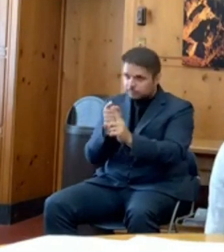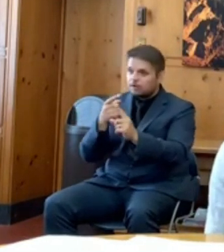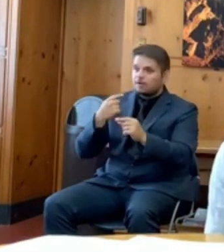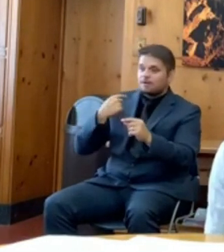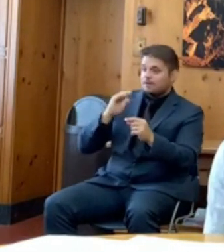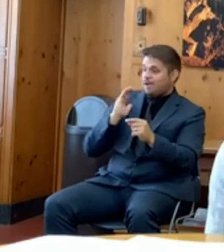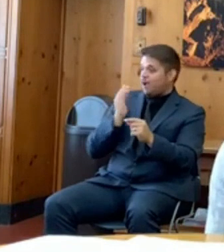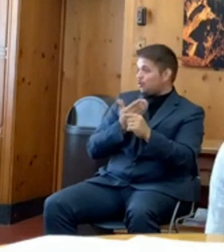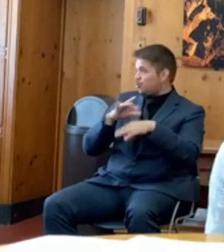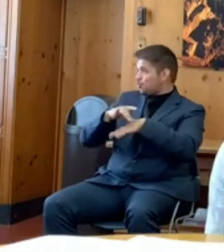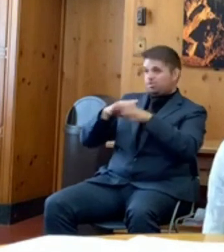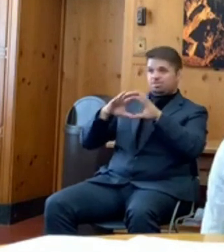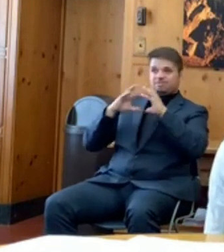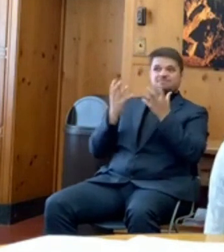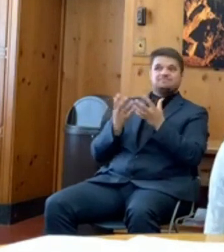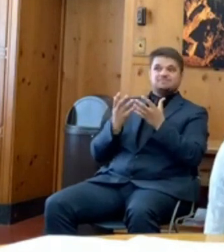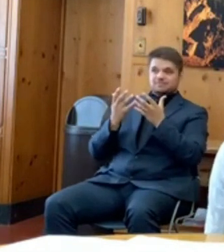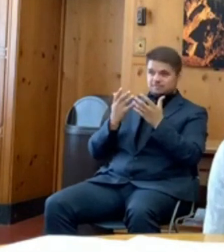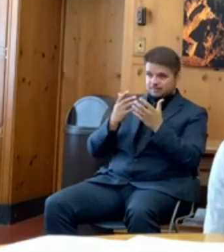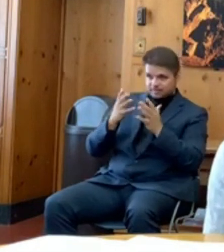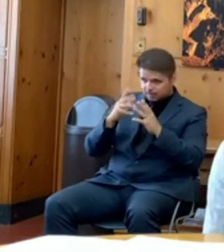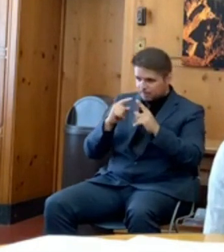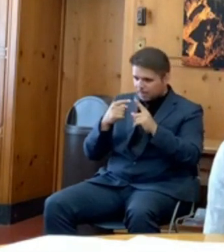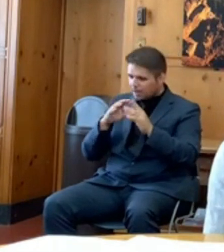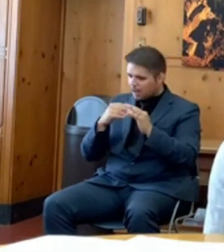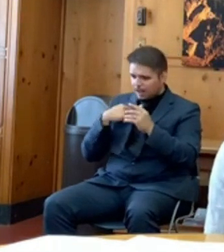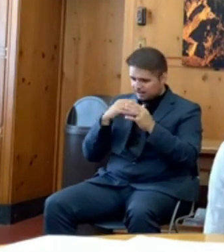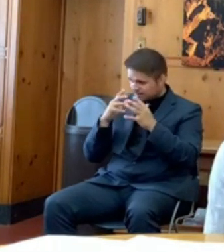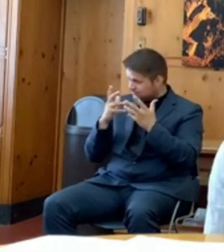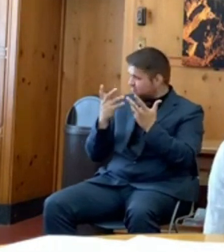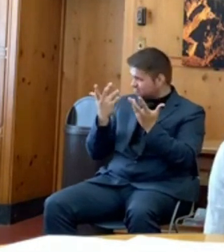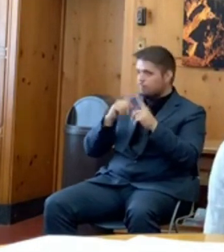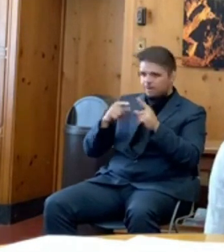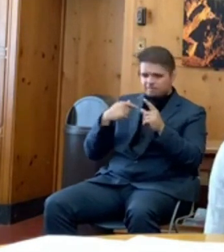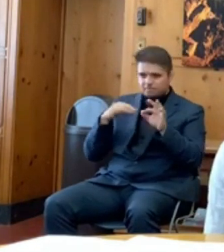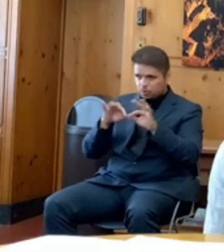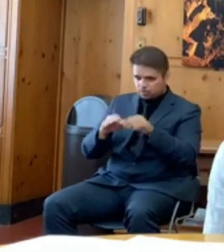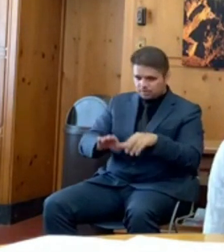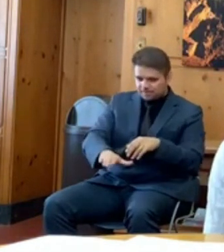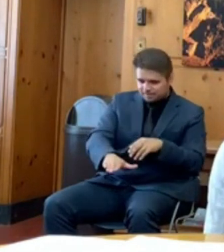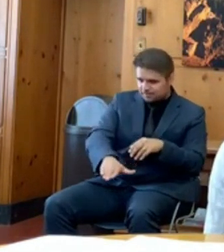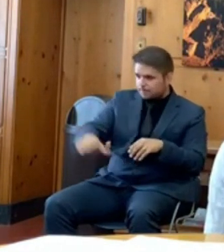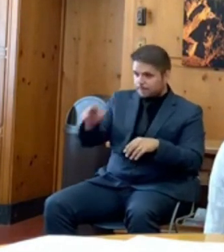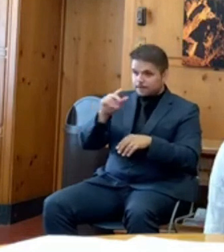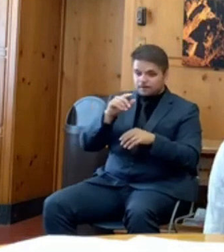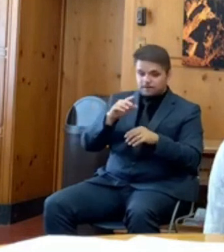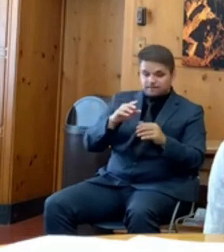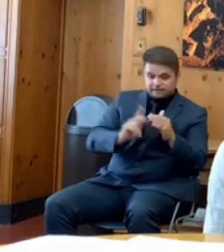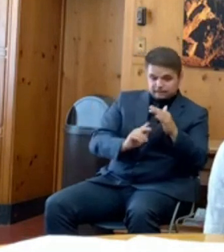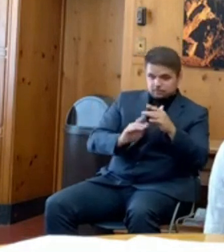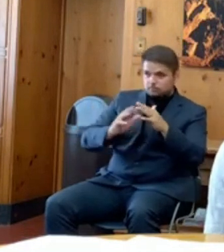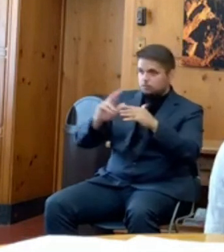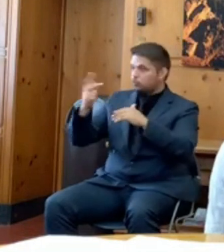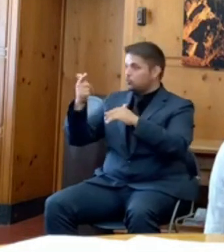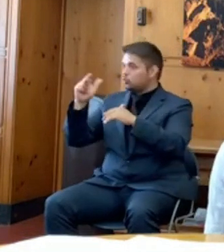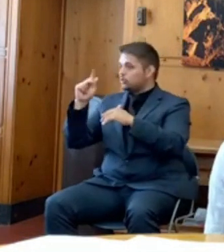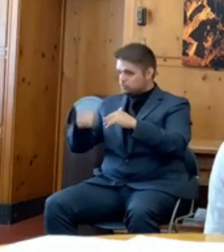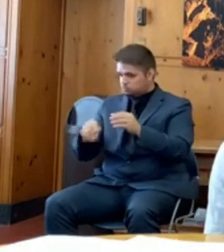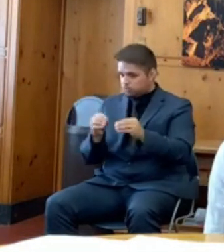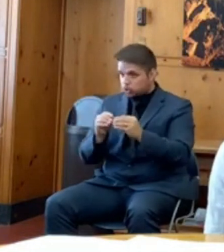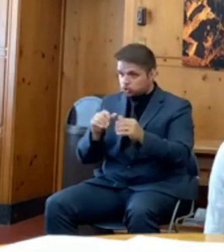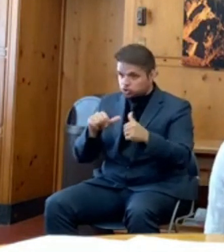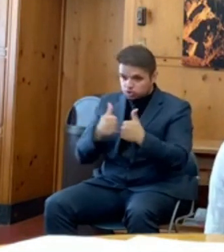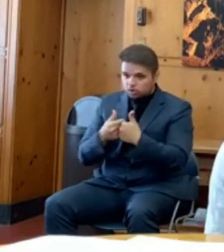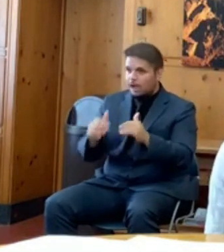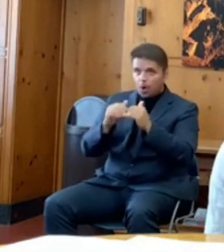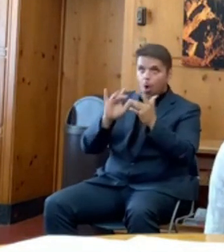childhood education, K-3, extremely challenging to do over the internet. So what's so key, though,